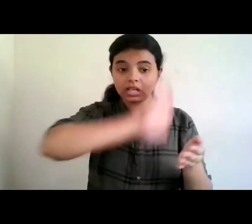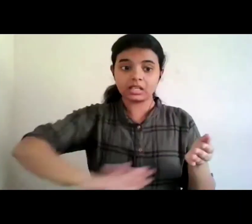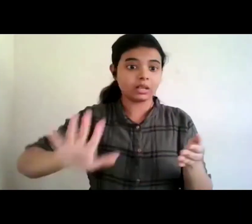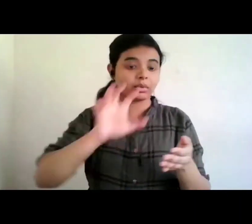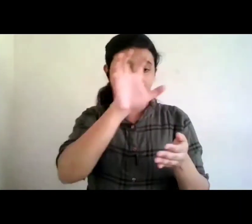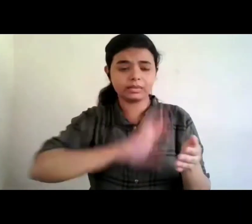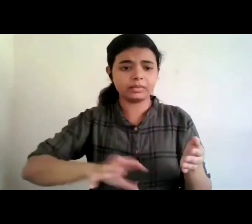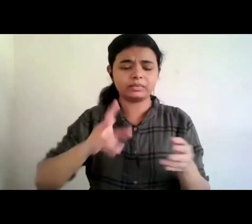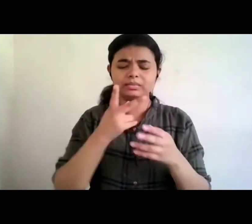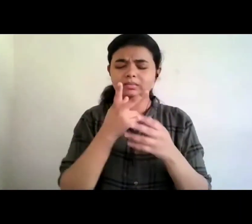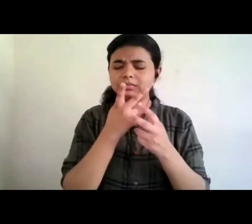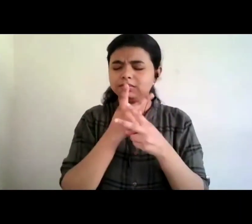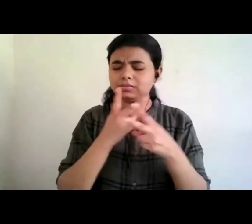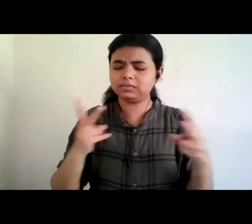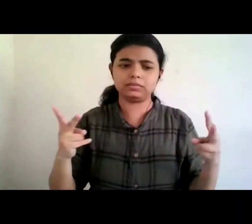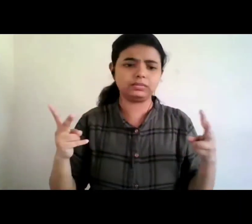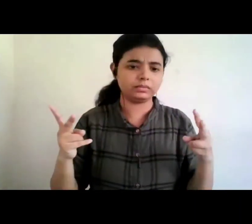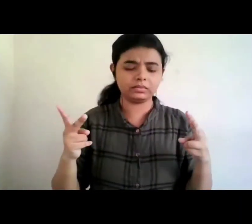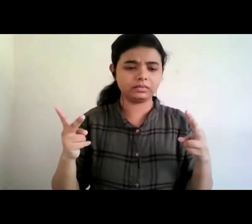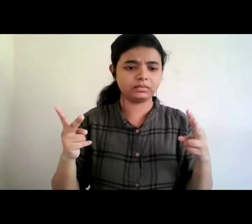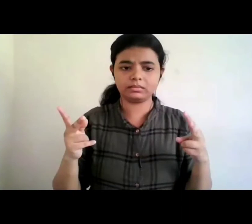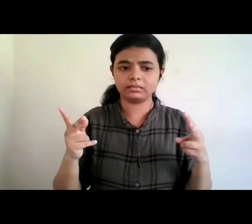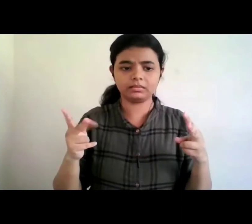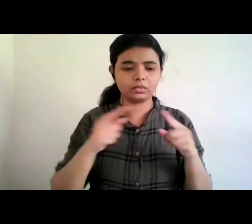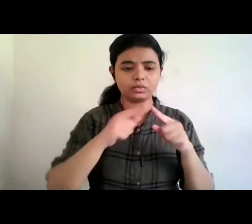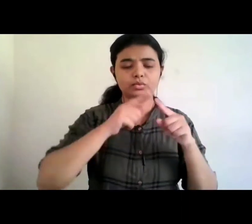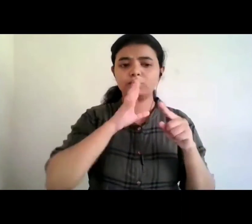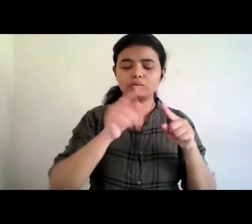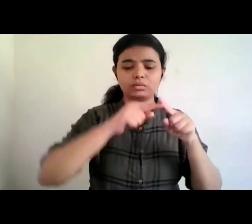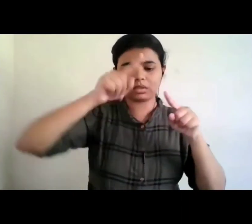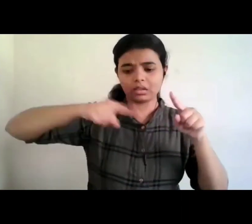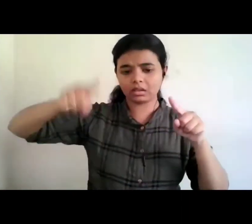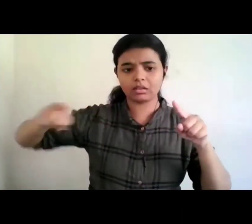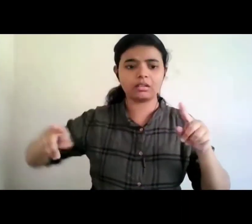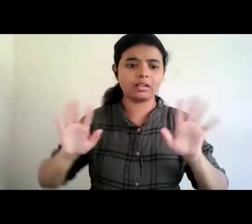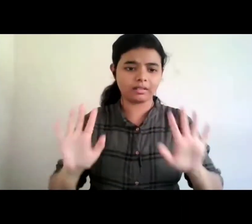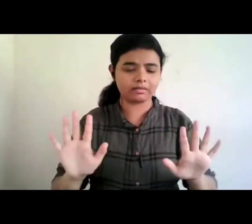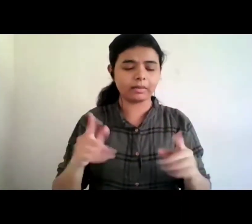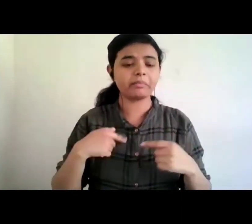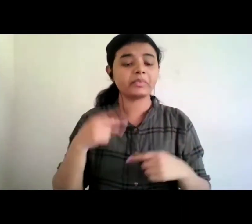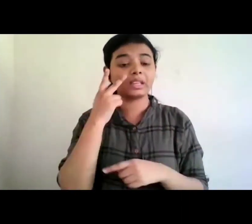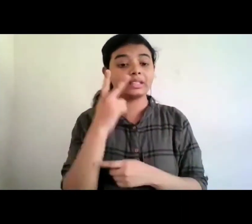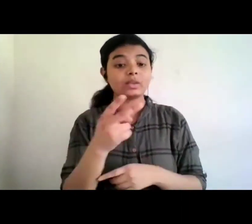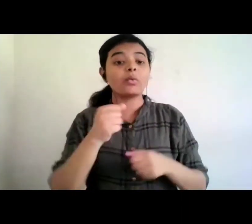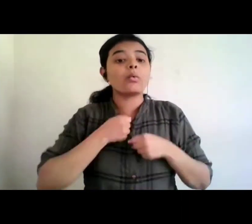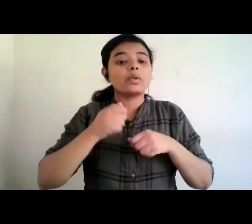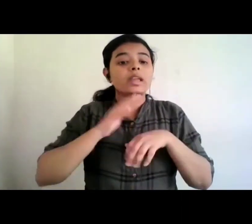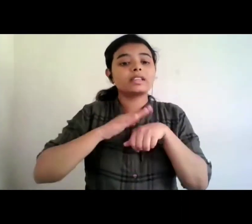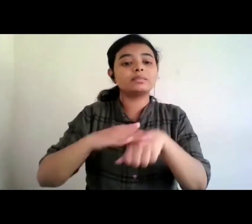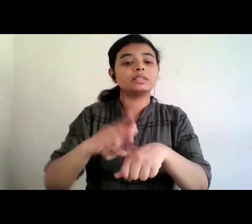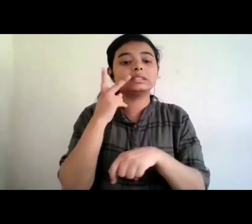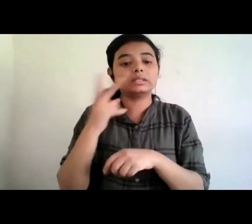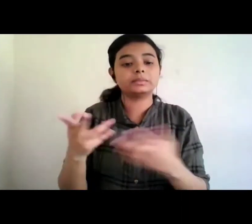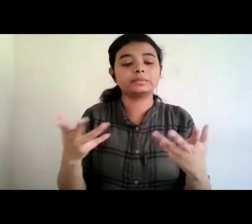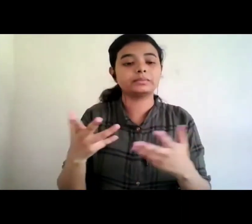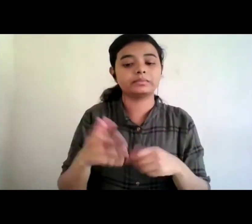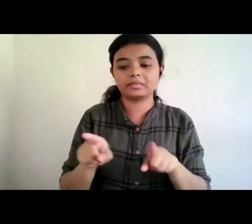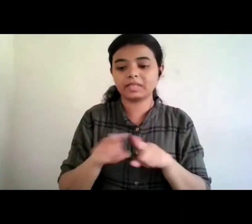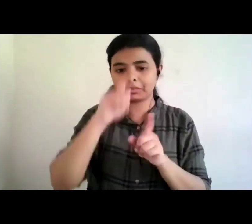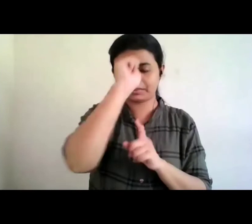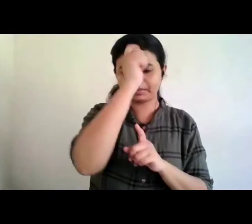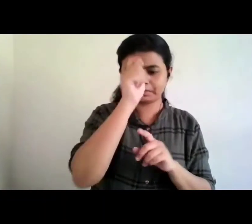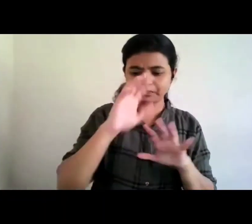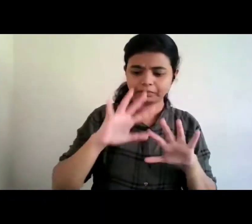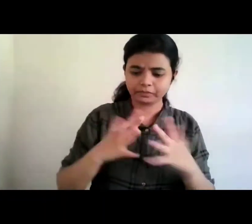really too far uh because uh what i see um in my experience uh the english or